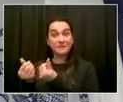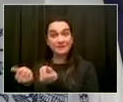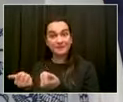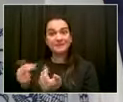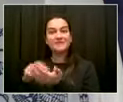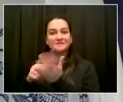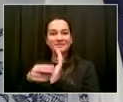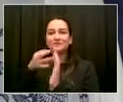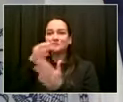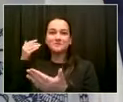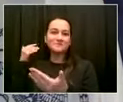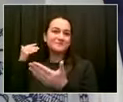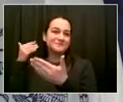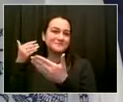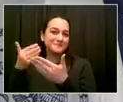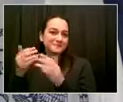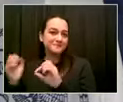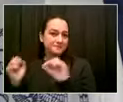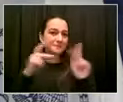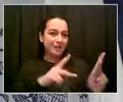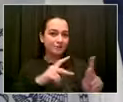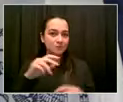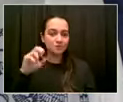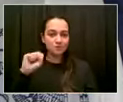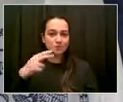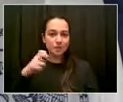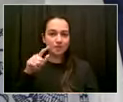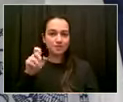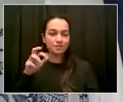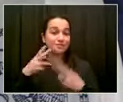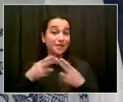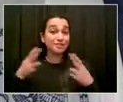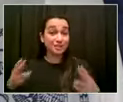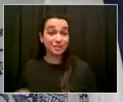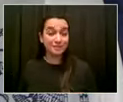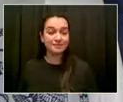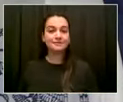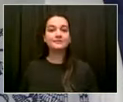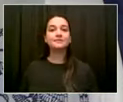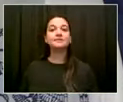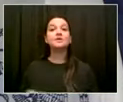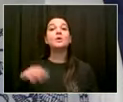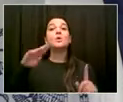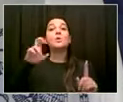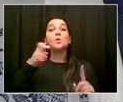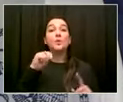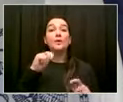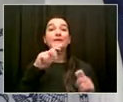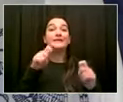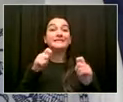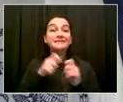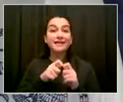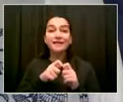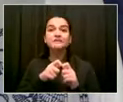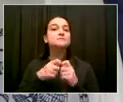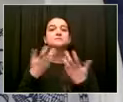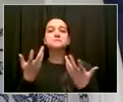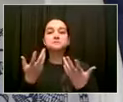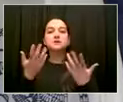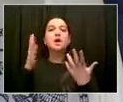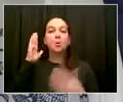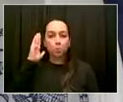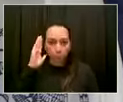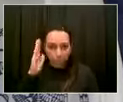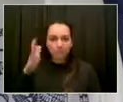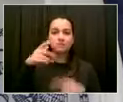part of your question is, you know, are we going to talk about it when the time comes and be open and transparent? Of course. But we're not at that point